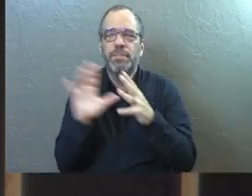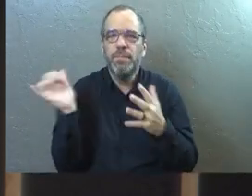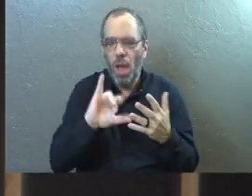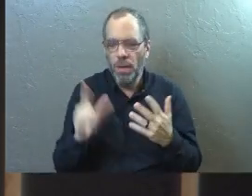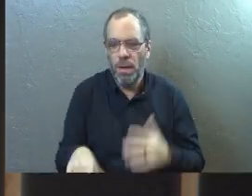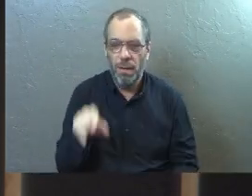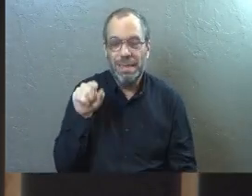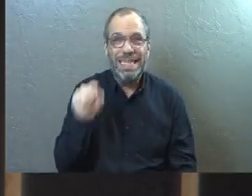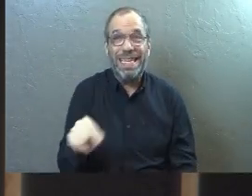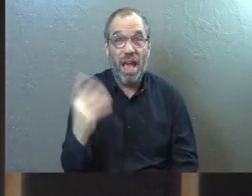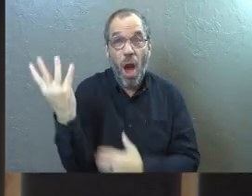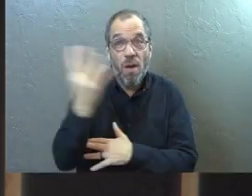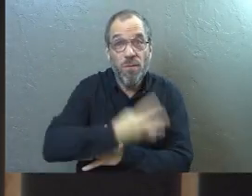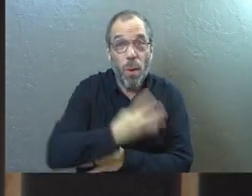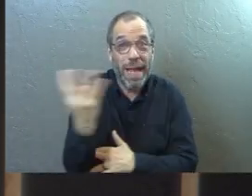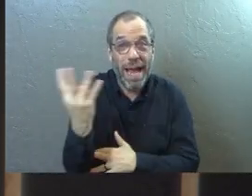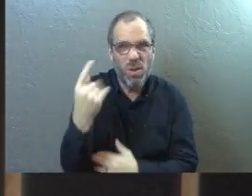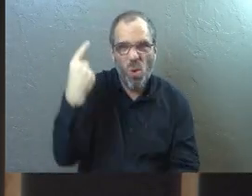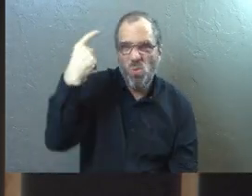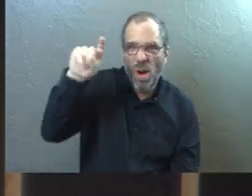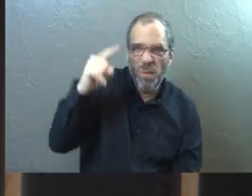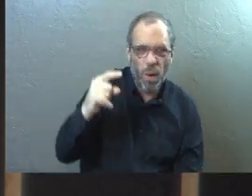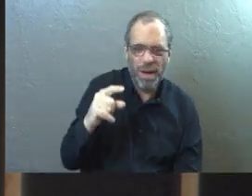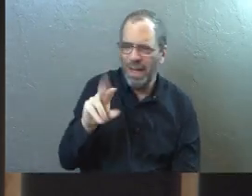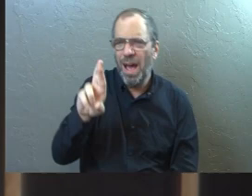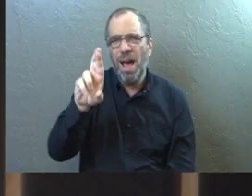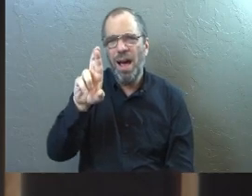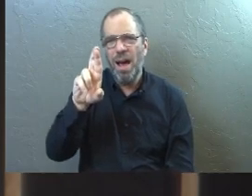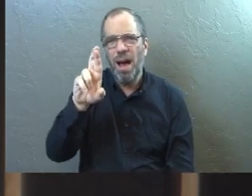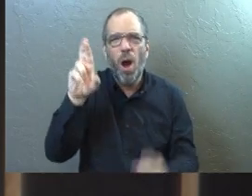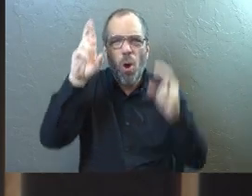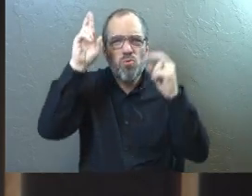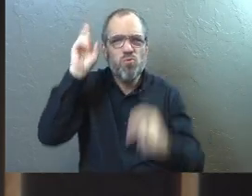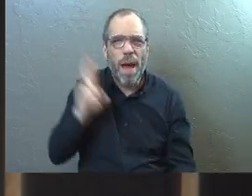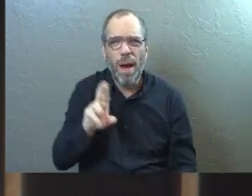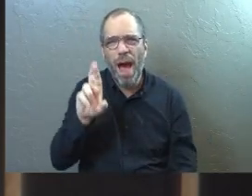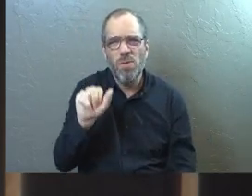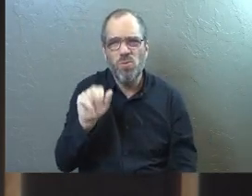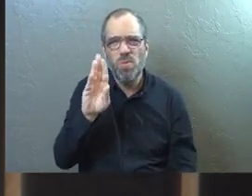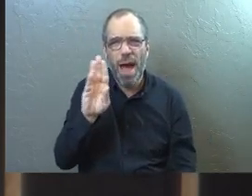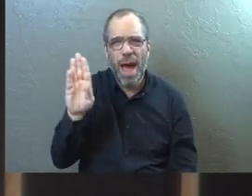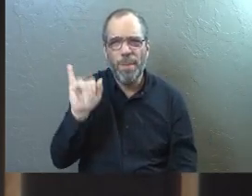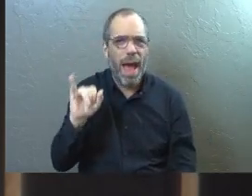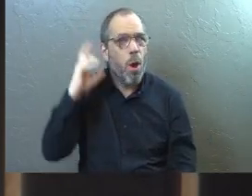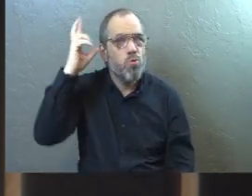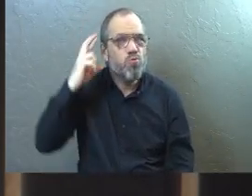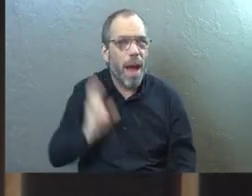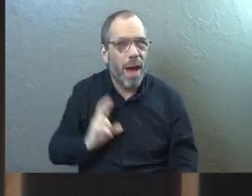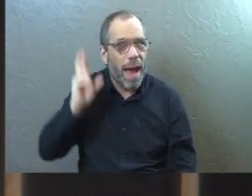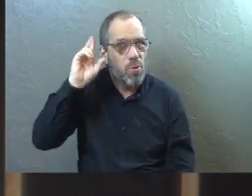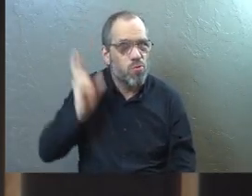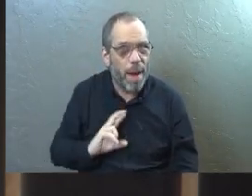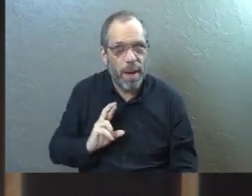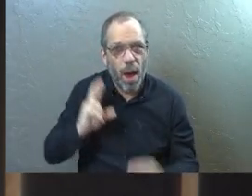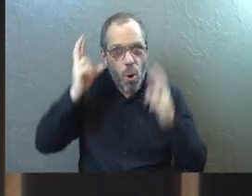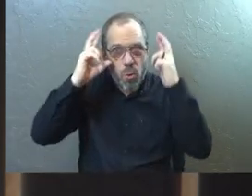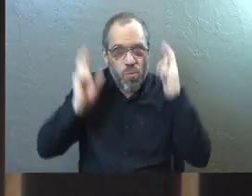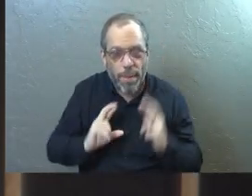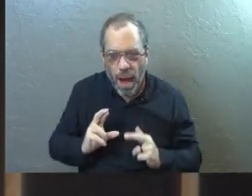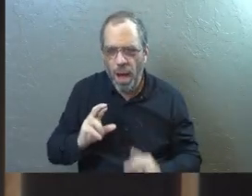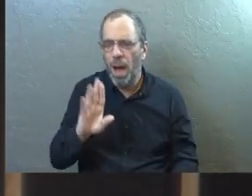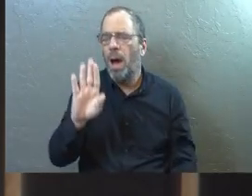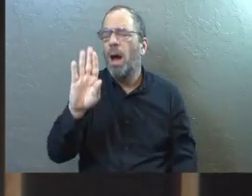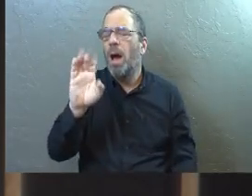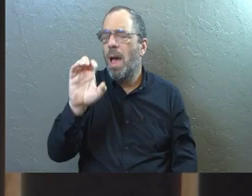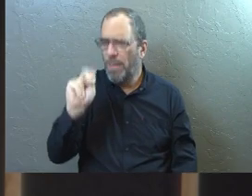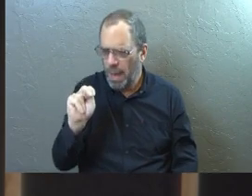also he deliberately waited four days. There's a, there's a rabbi within a century of this, uh, text, Ben Kaffra.